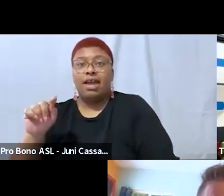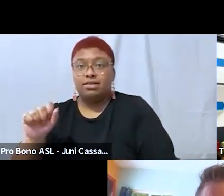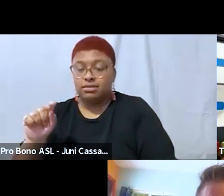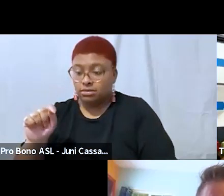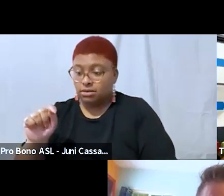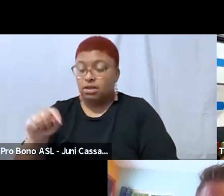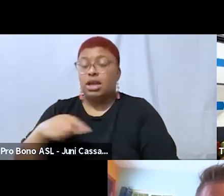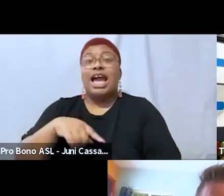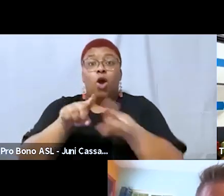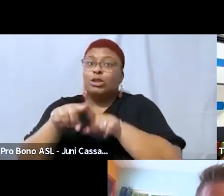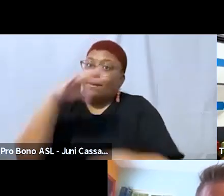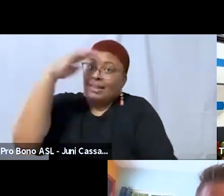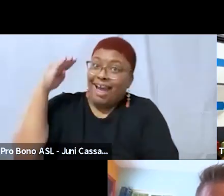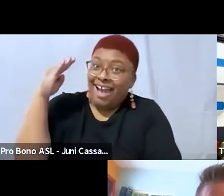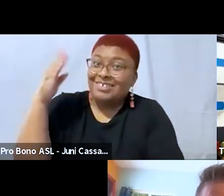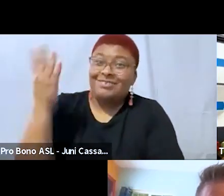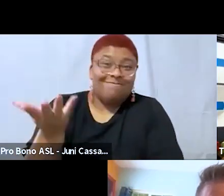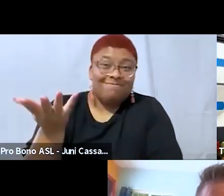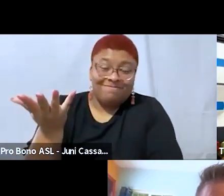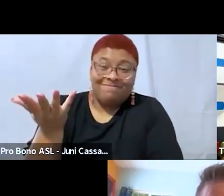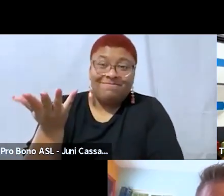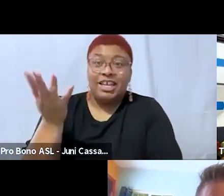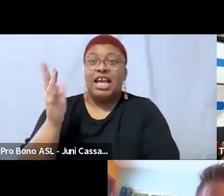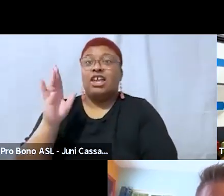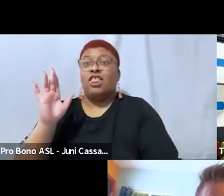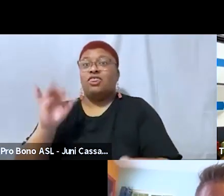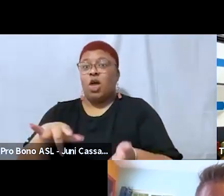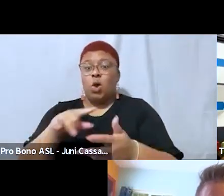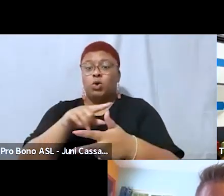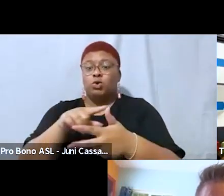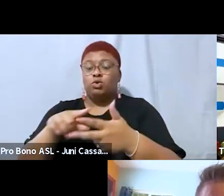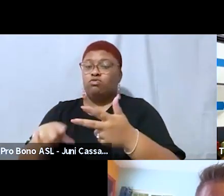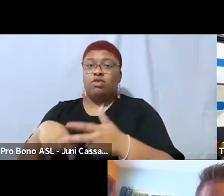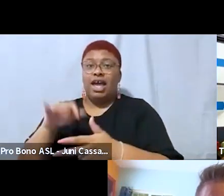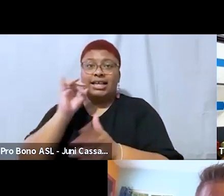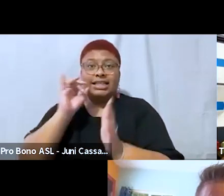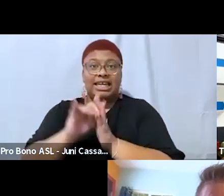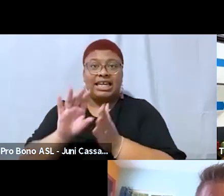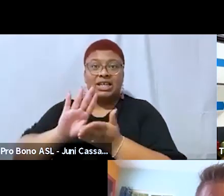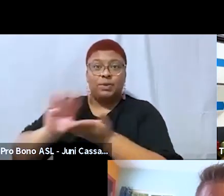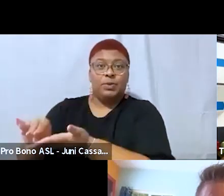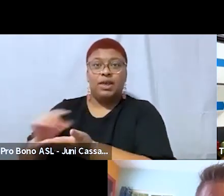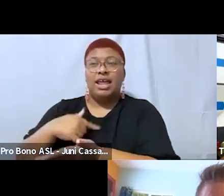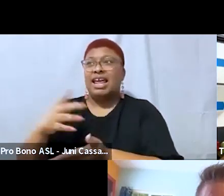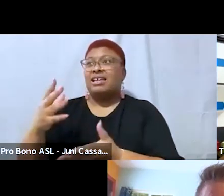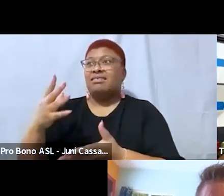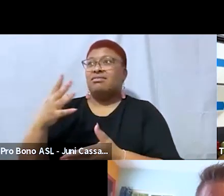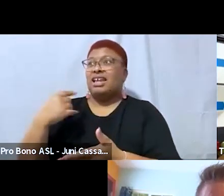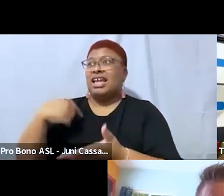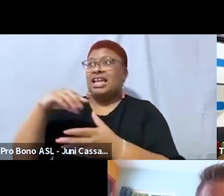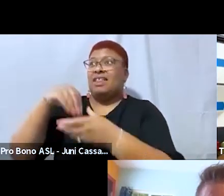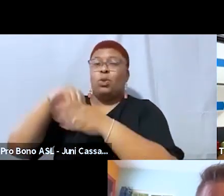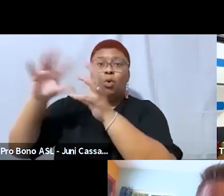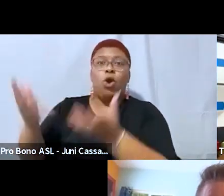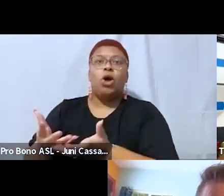black um those marginalized those marginalized ways in which i show up in the world look different